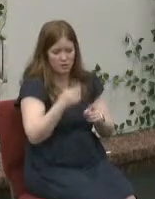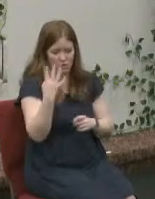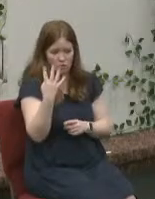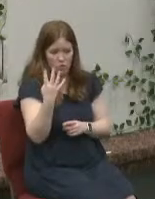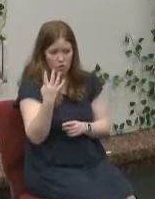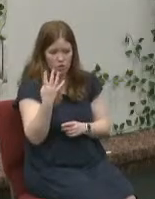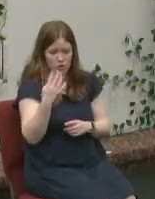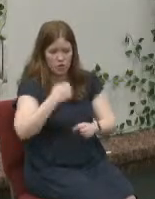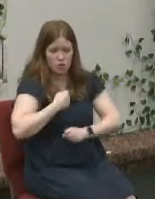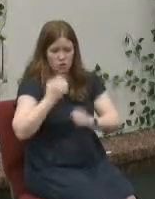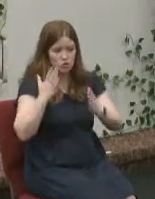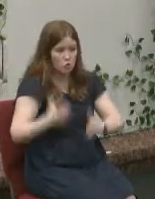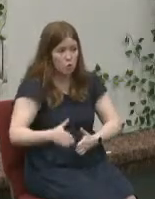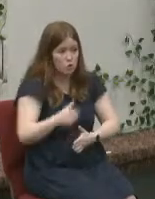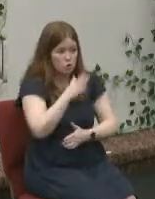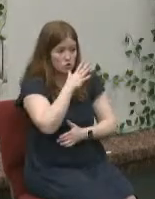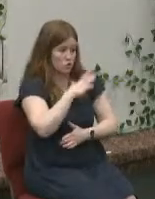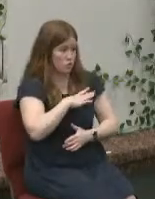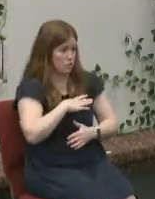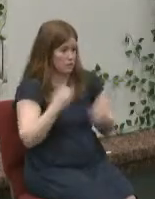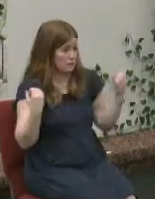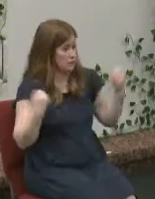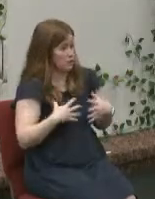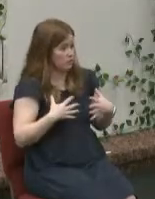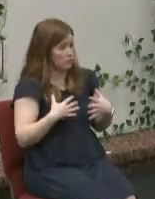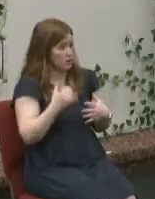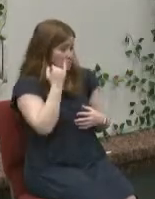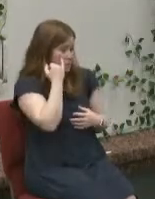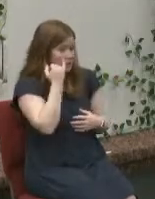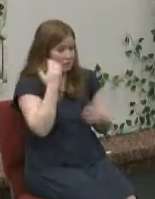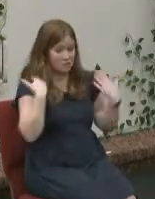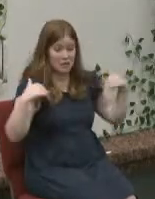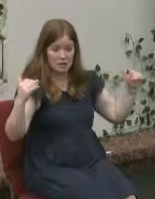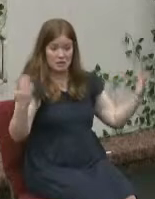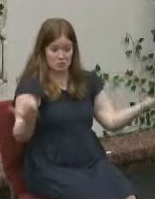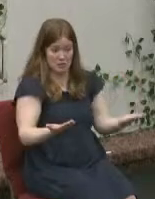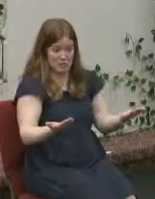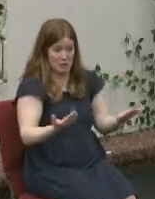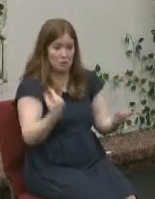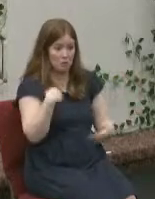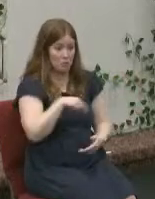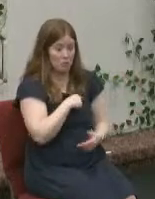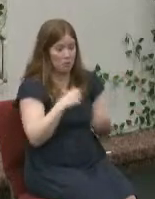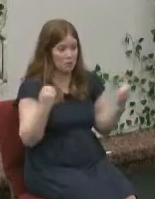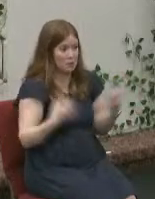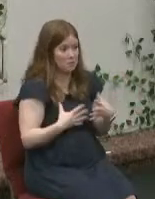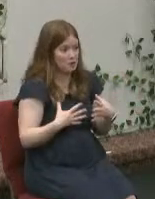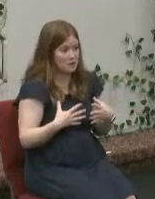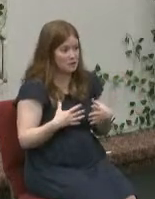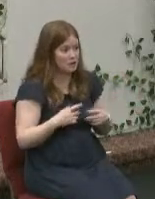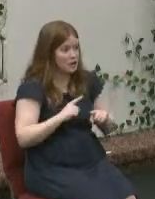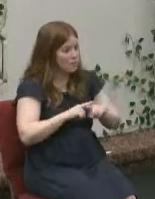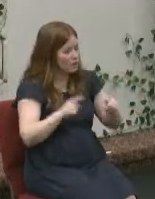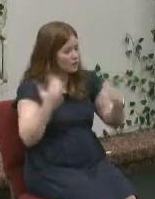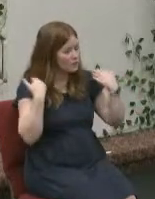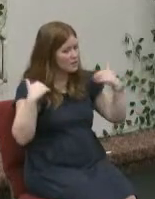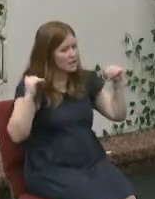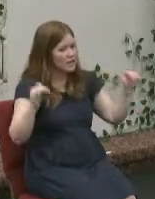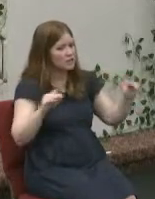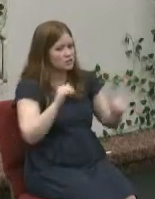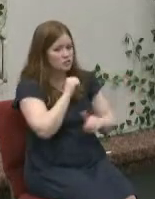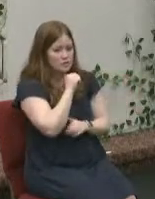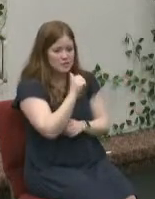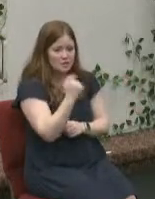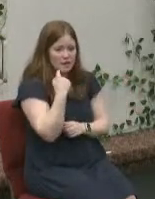women were both afraid and you would be too if an angel came this morning you and i would be afraid but the angel does not